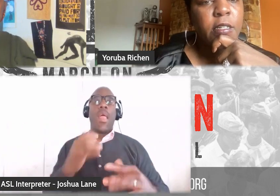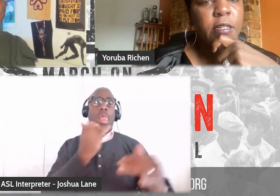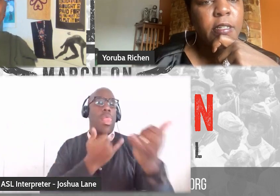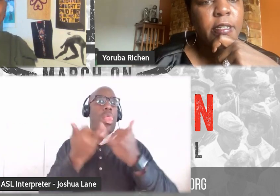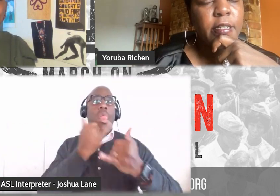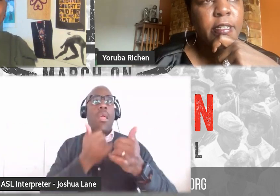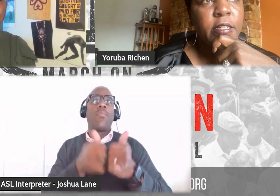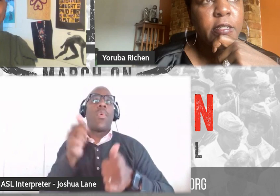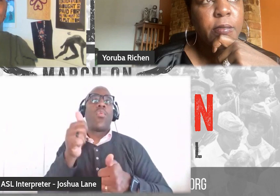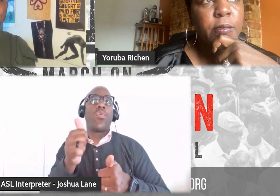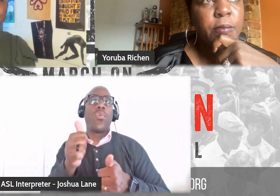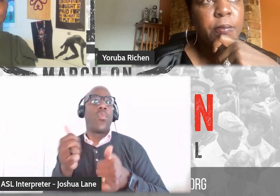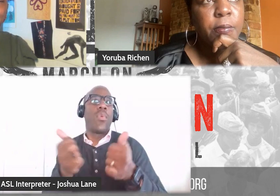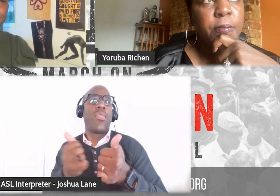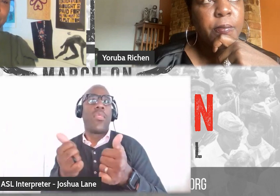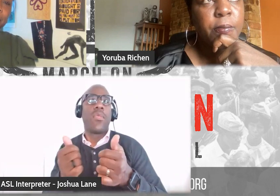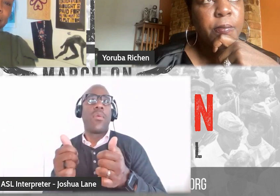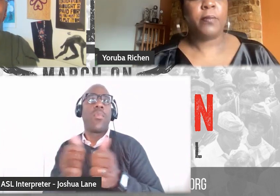make the most mistakes?